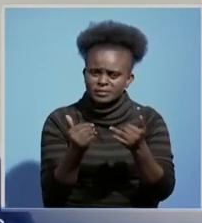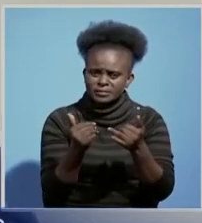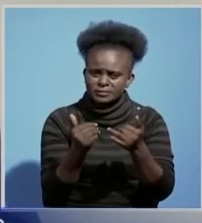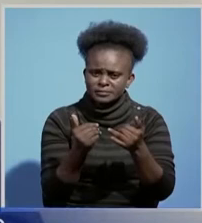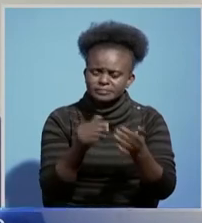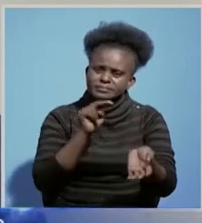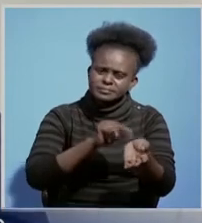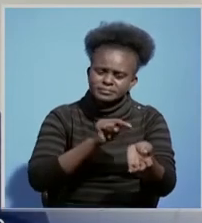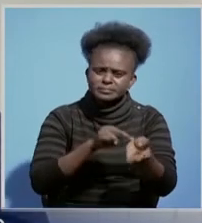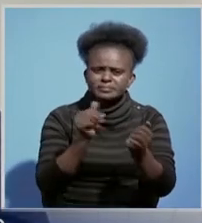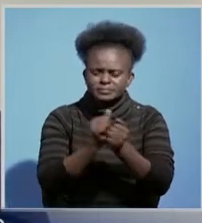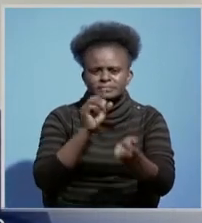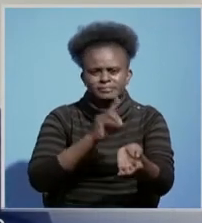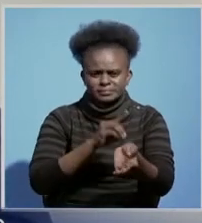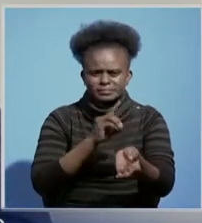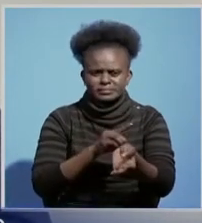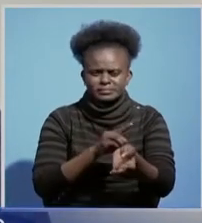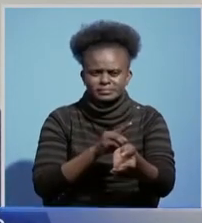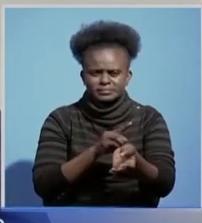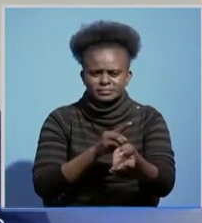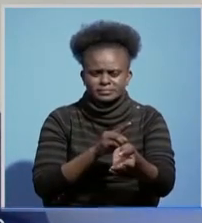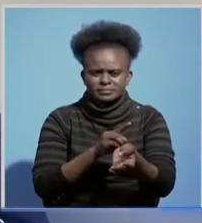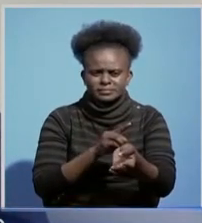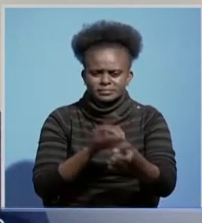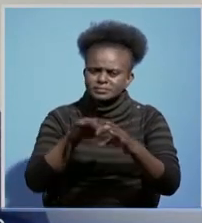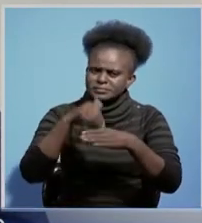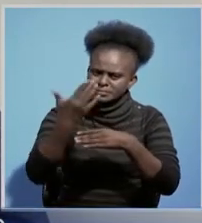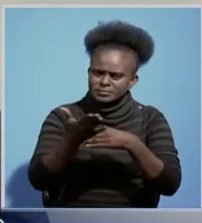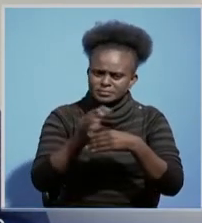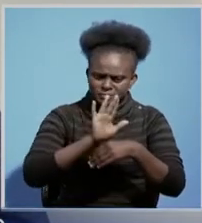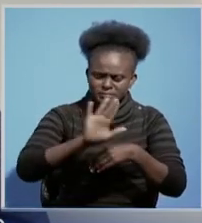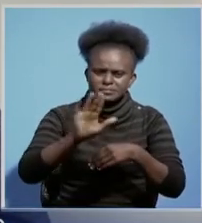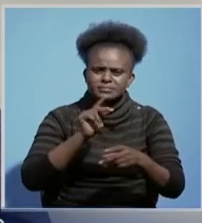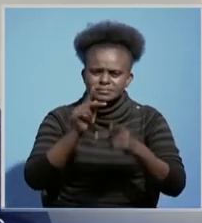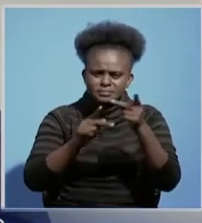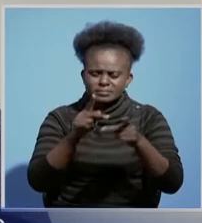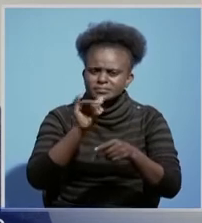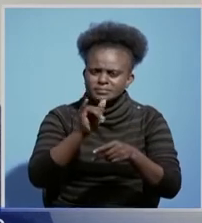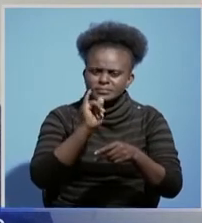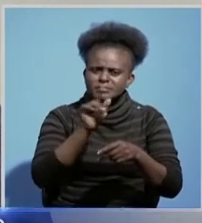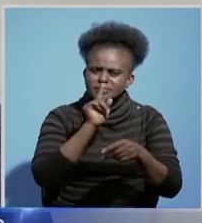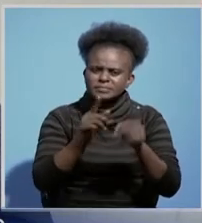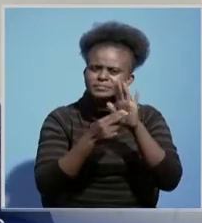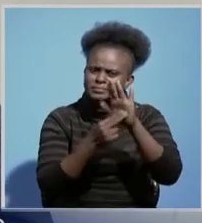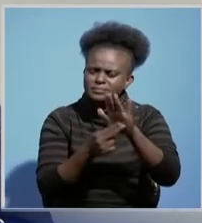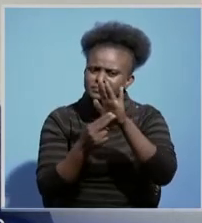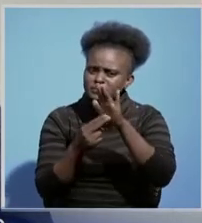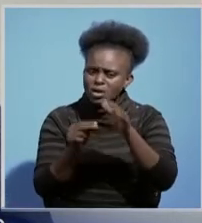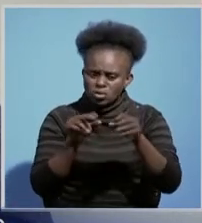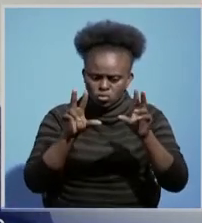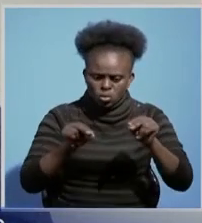outside the procedures so that no life is lost.